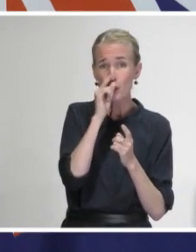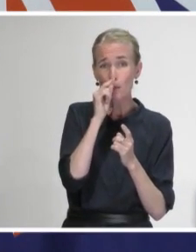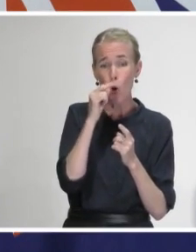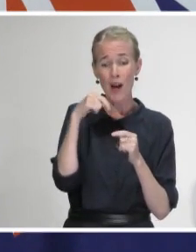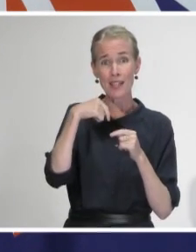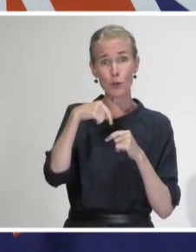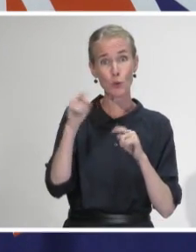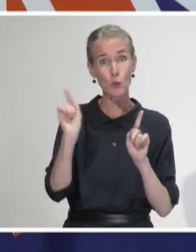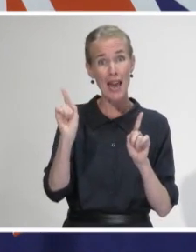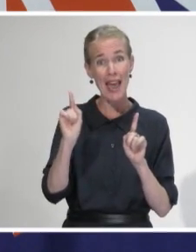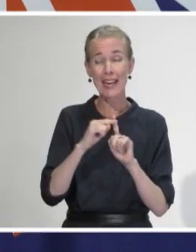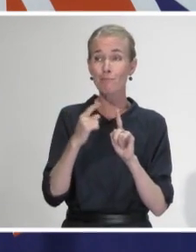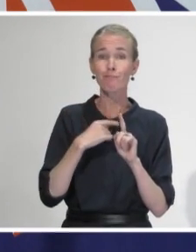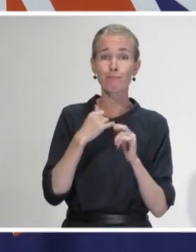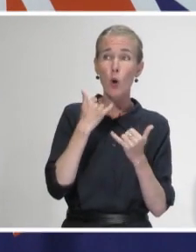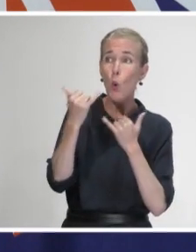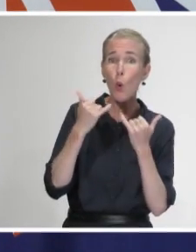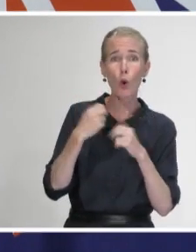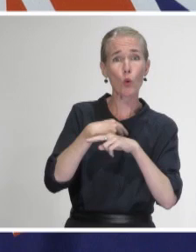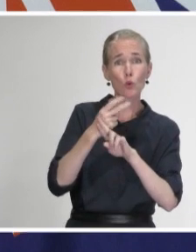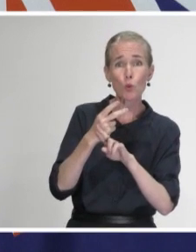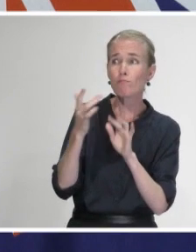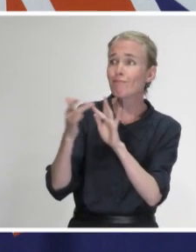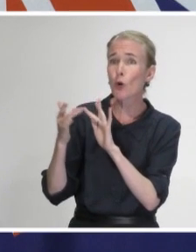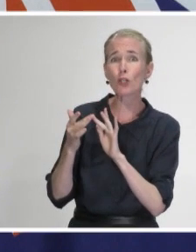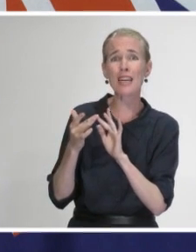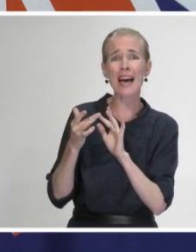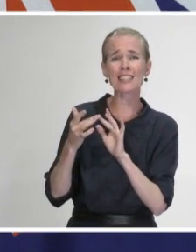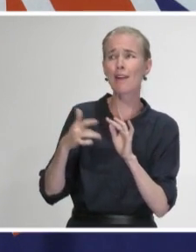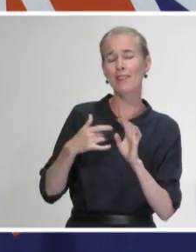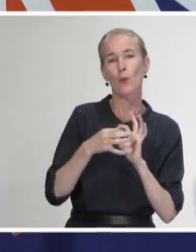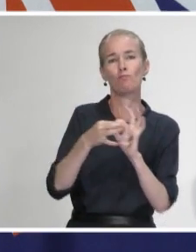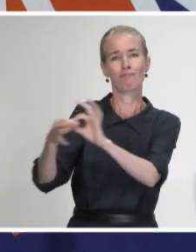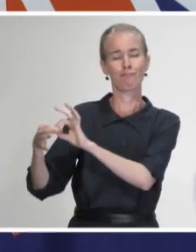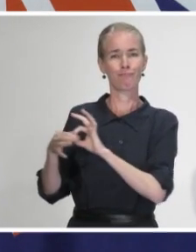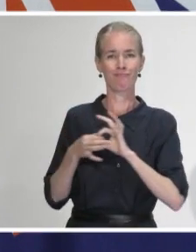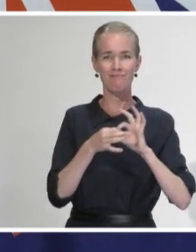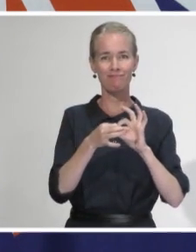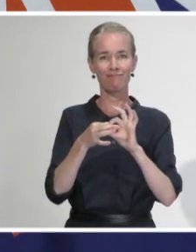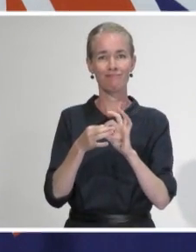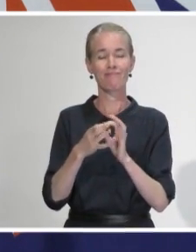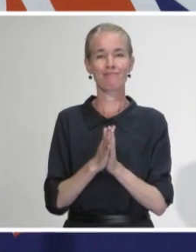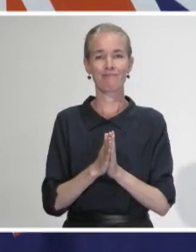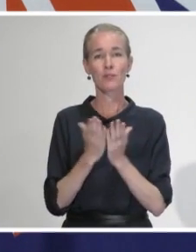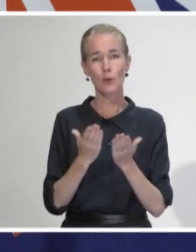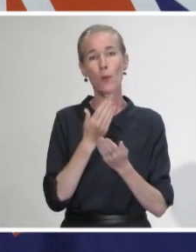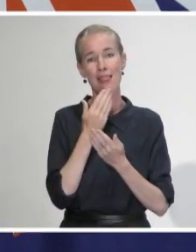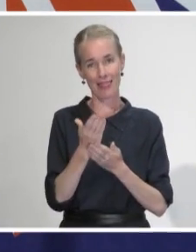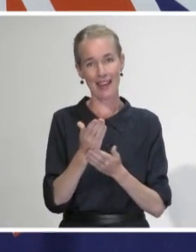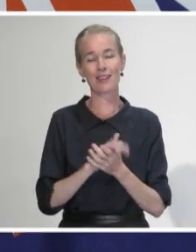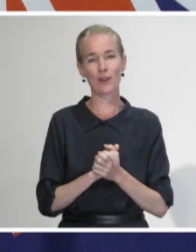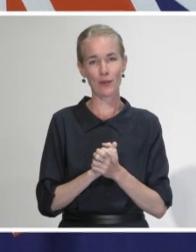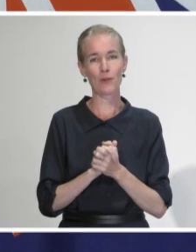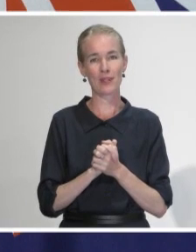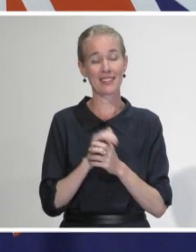across the generations, call or virtualise your messages to family and friends. I know many people will be doing that and I thank you and encourage you to